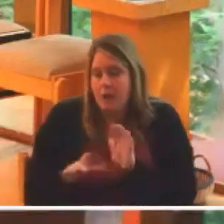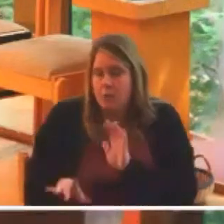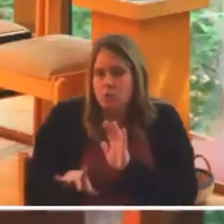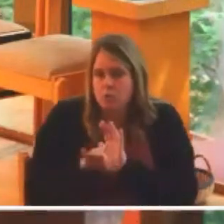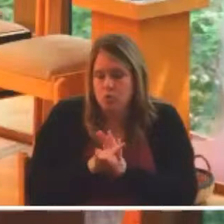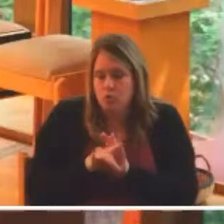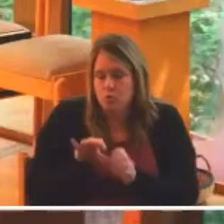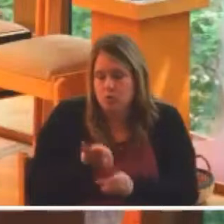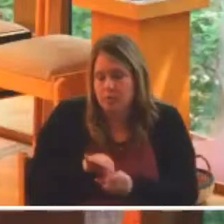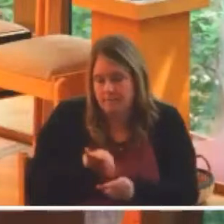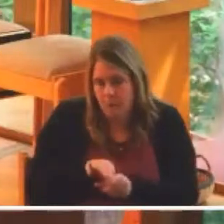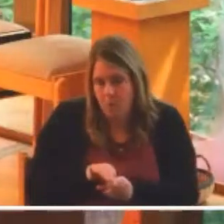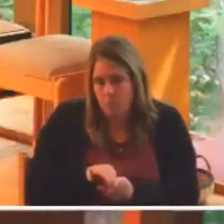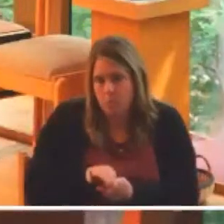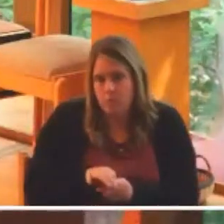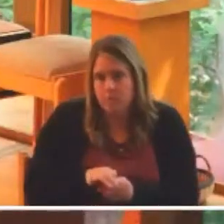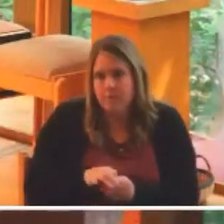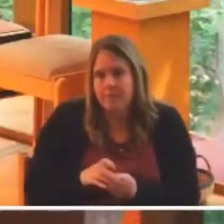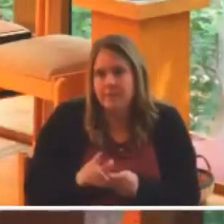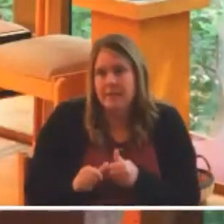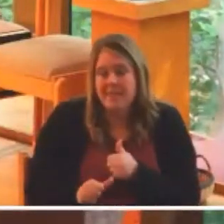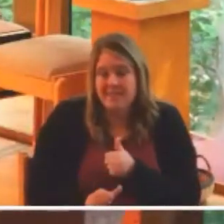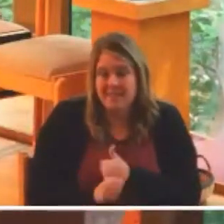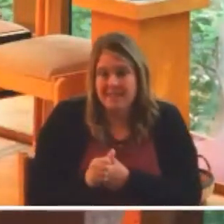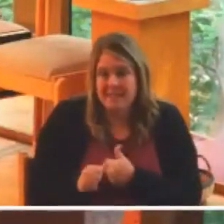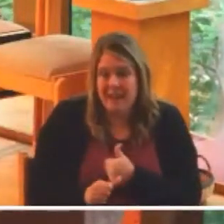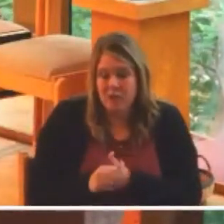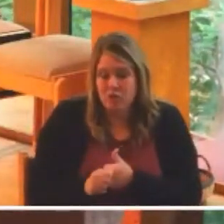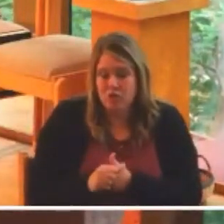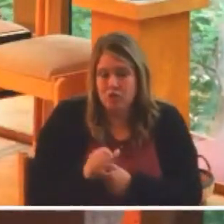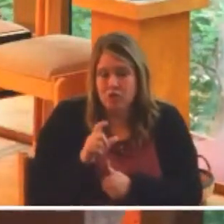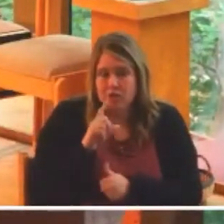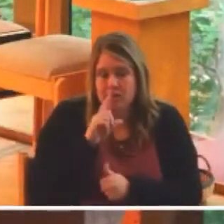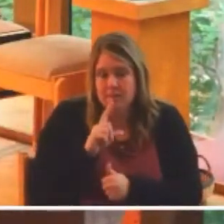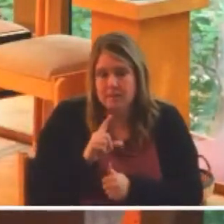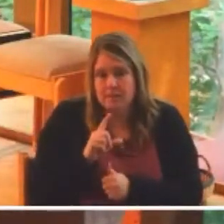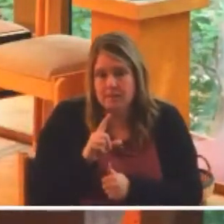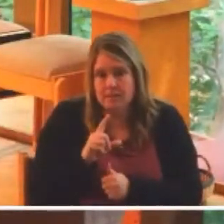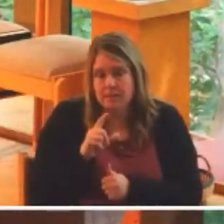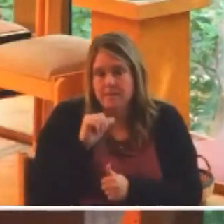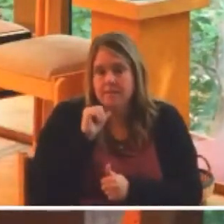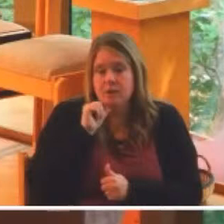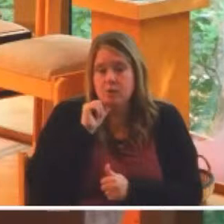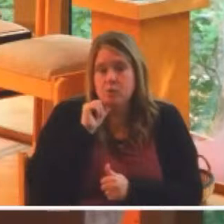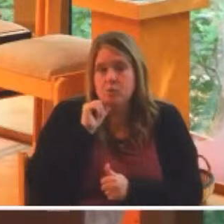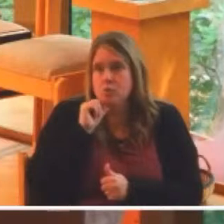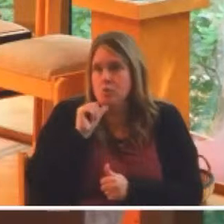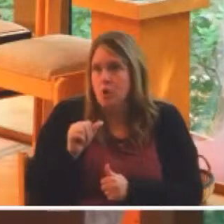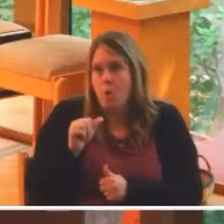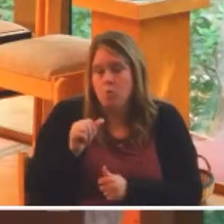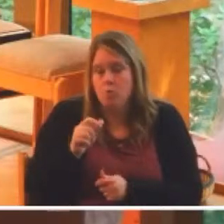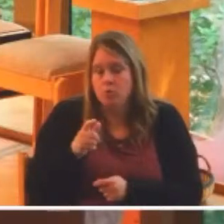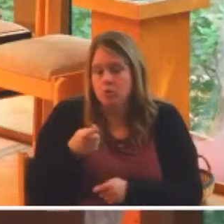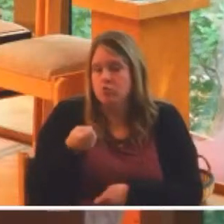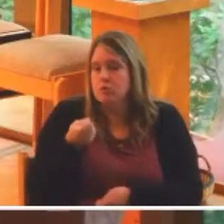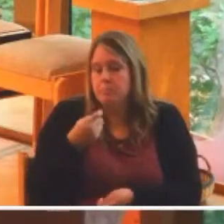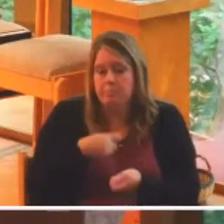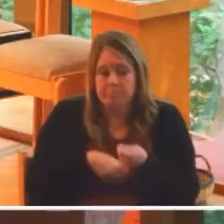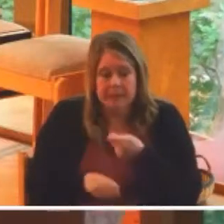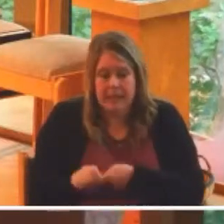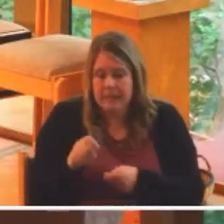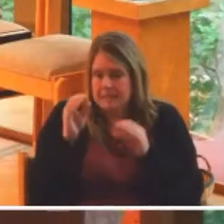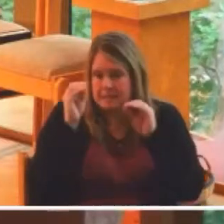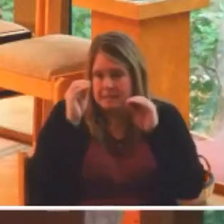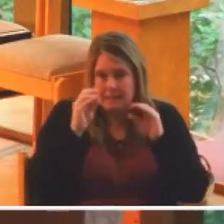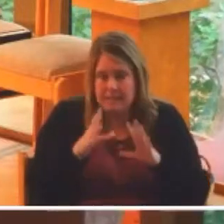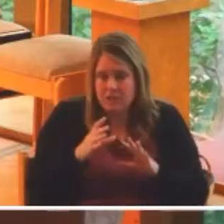danger and the prayer here for you this morning is that you don't supplant or replace the teachings of this faith with